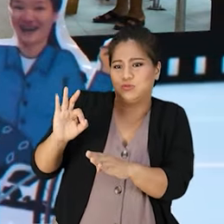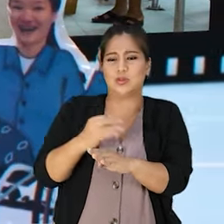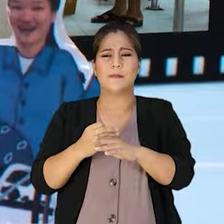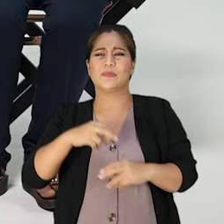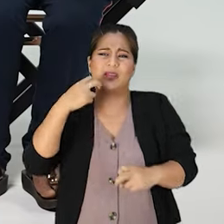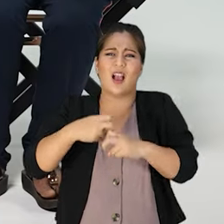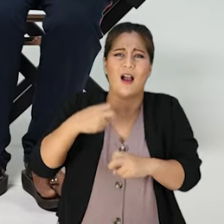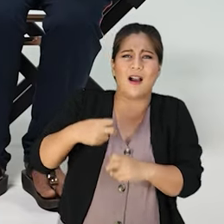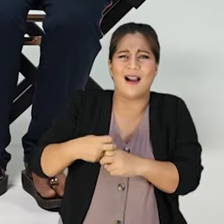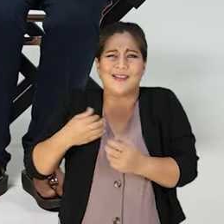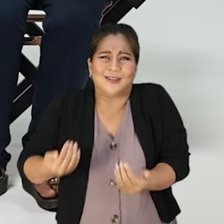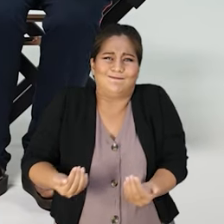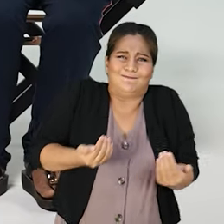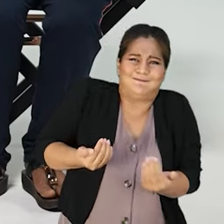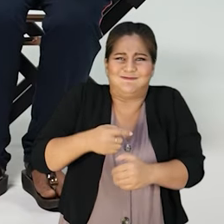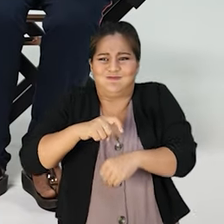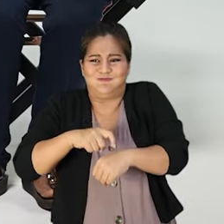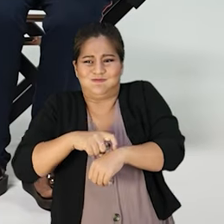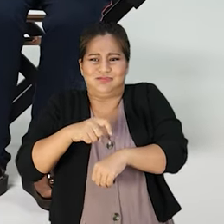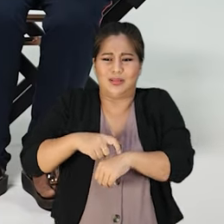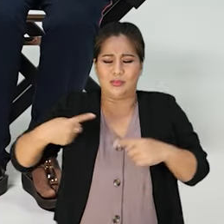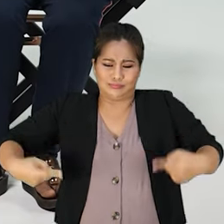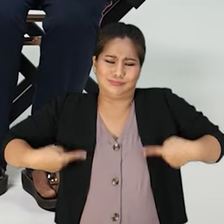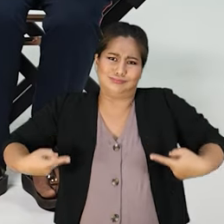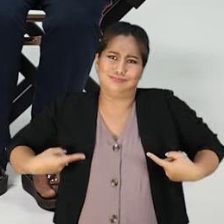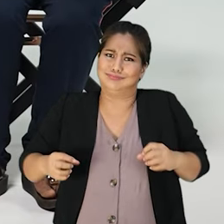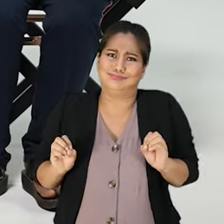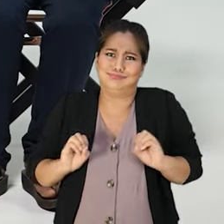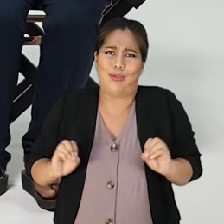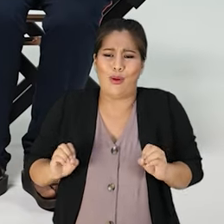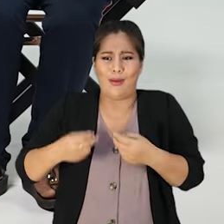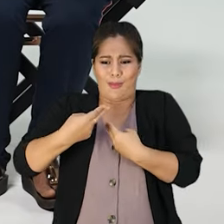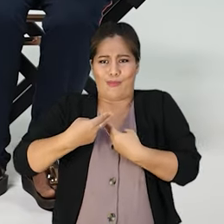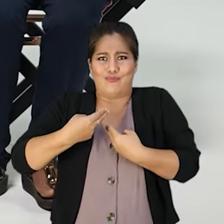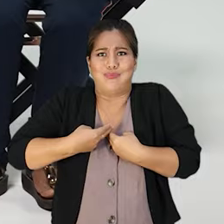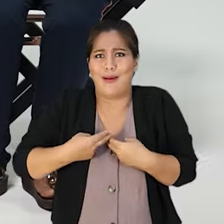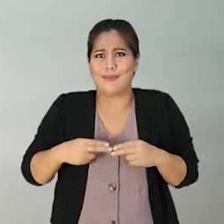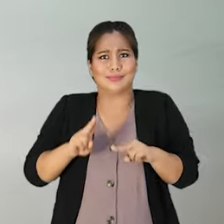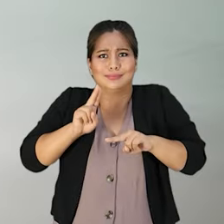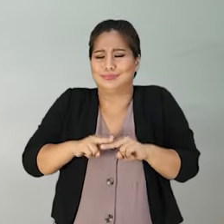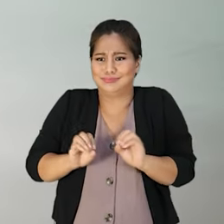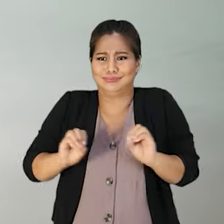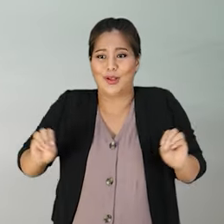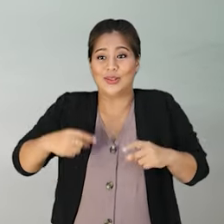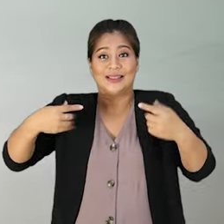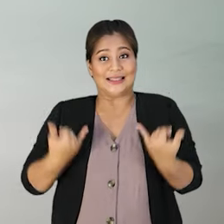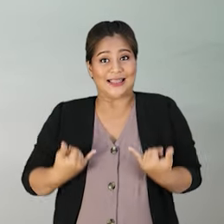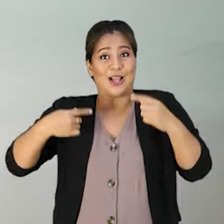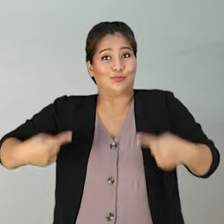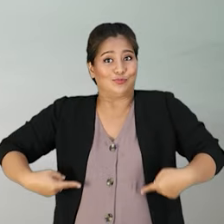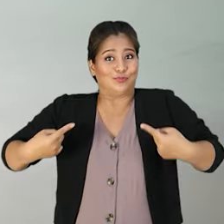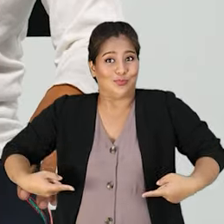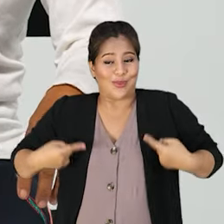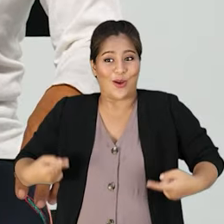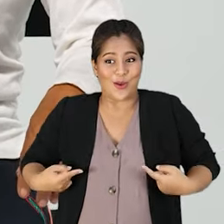functioning. It's hard. I had to carry him most of the time when we didn't have the wheelchair. He couldn't sit by himself. Now he's happy to